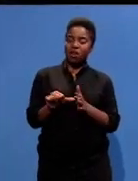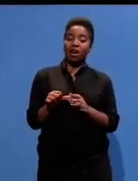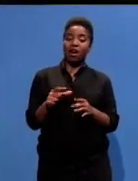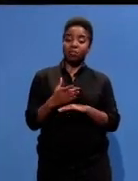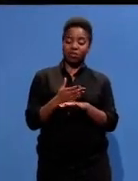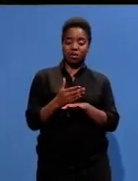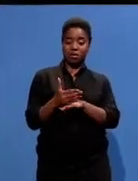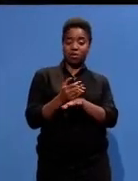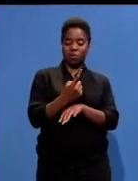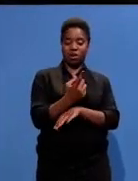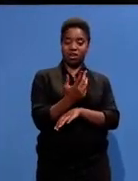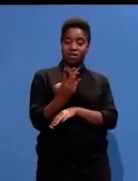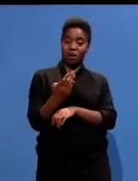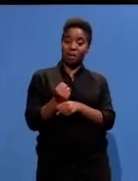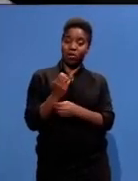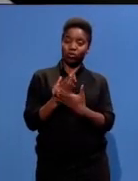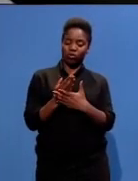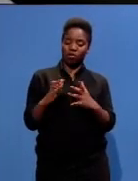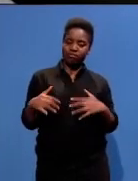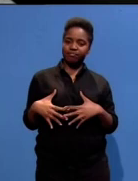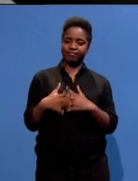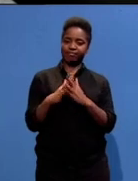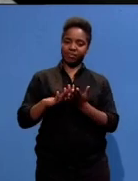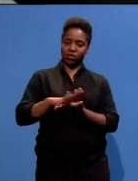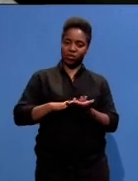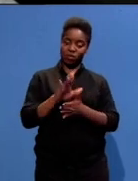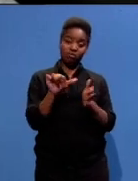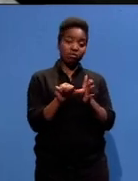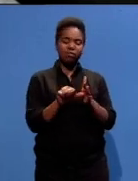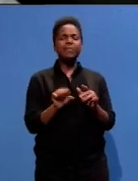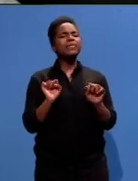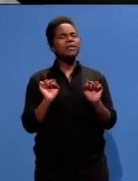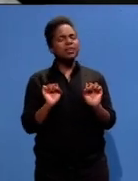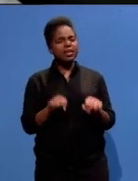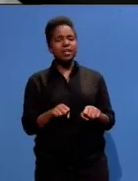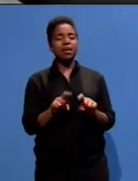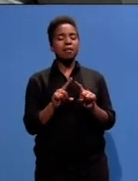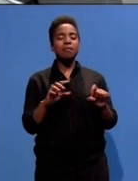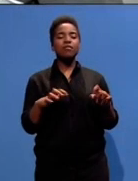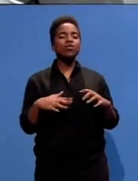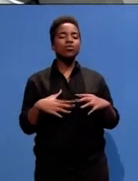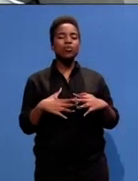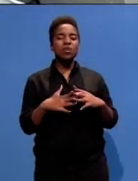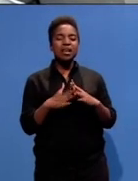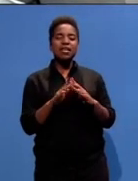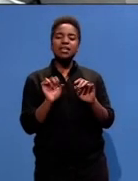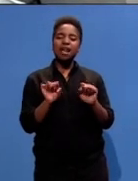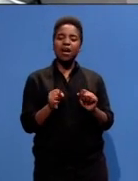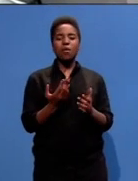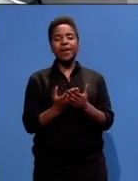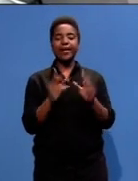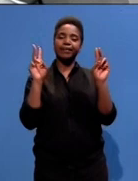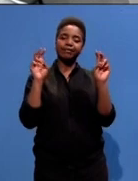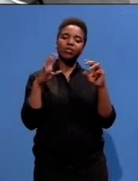-1994 for us to be able to walk forward to where we are today. Yes, but unify, you know we can romanticise these